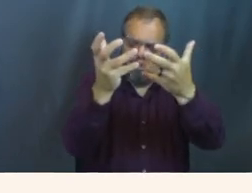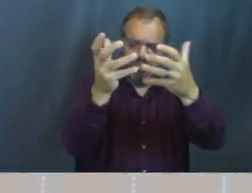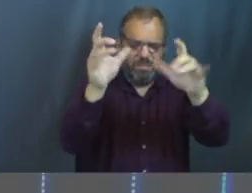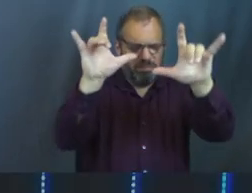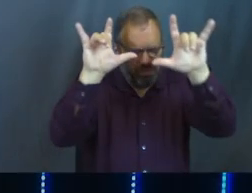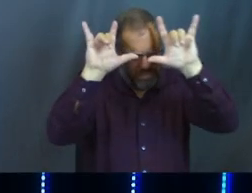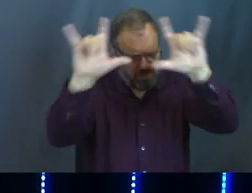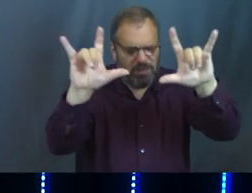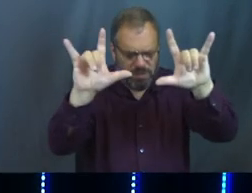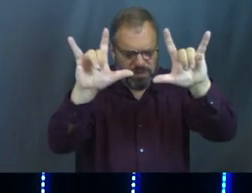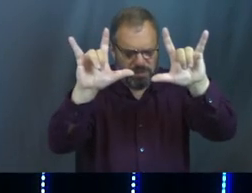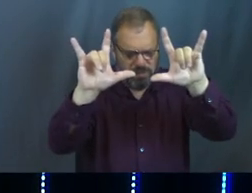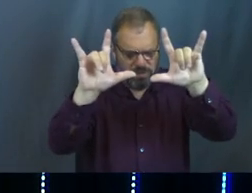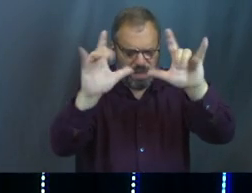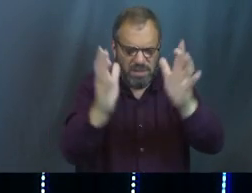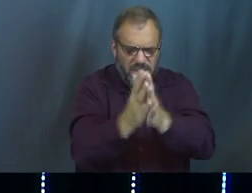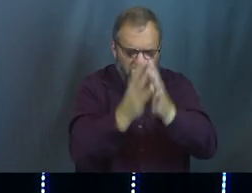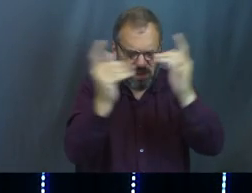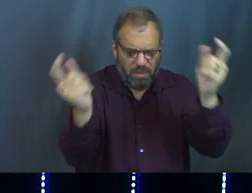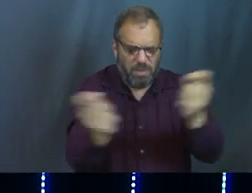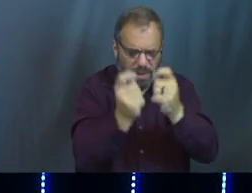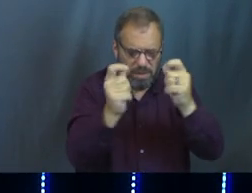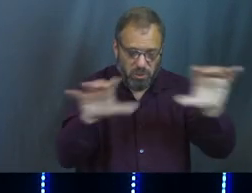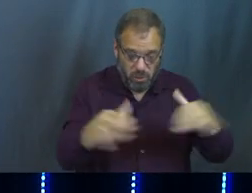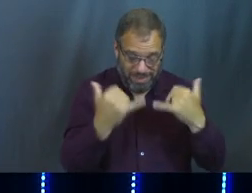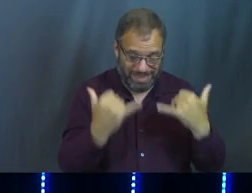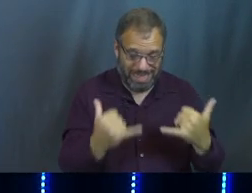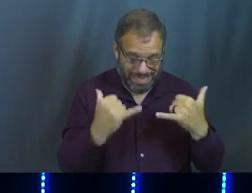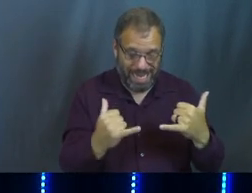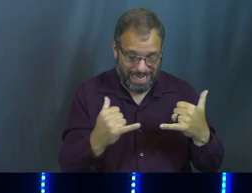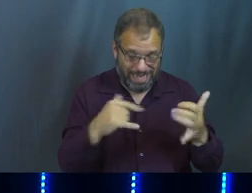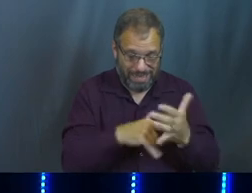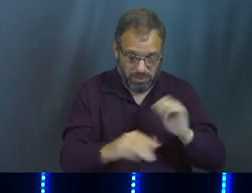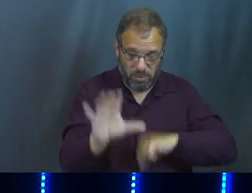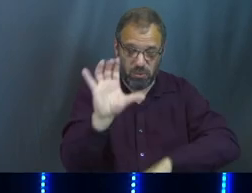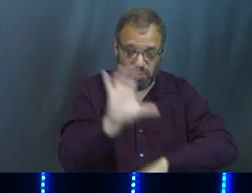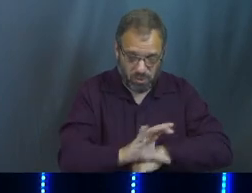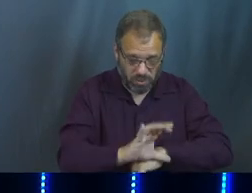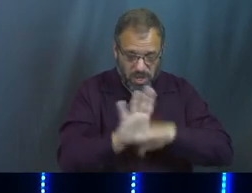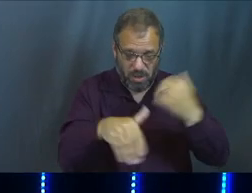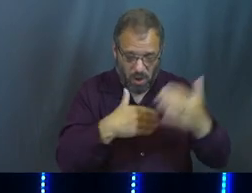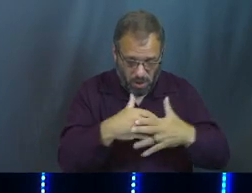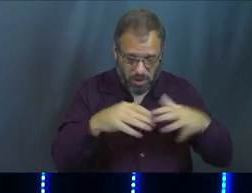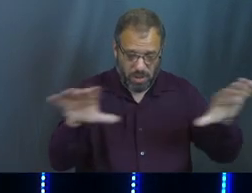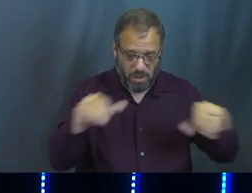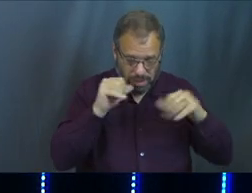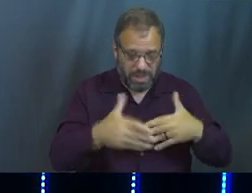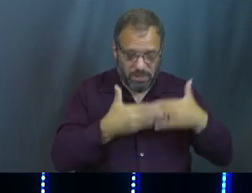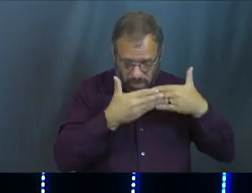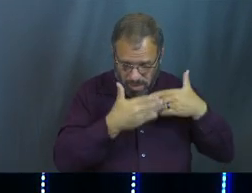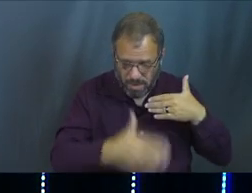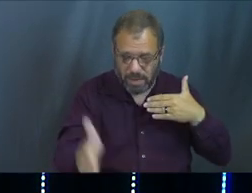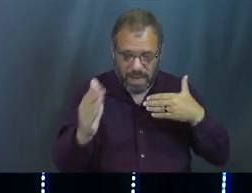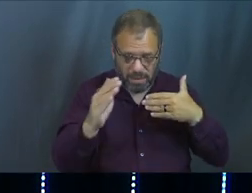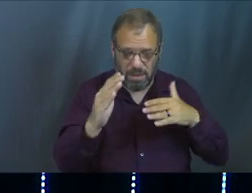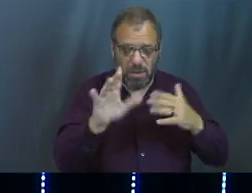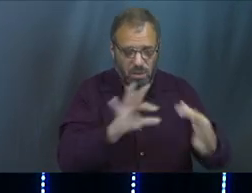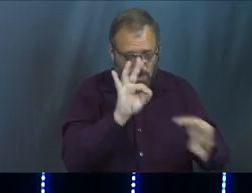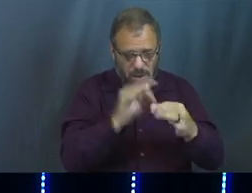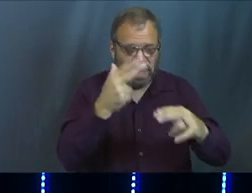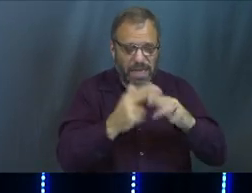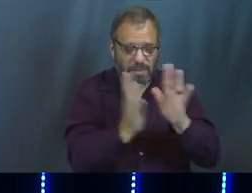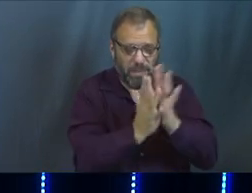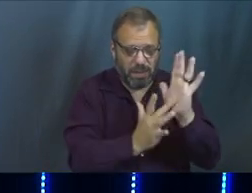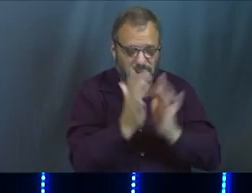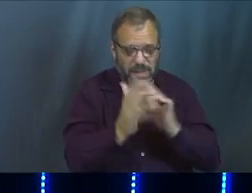We love you. God, we celebrate what you're doing today in this house and all the things that you're going to do to follow. It's in your perfect name